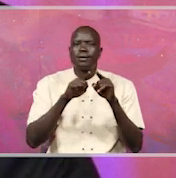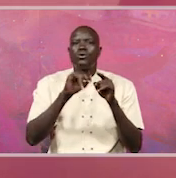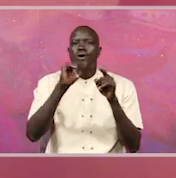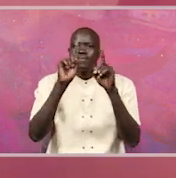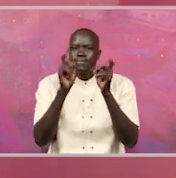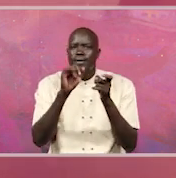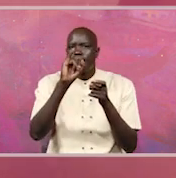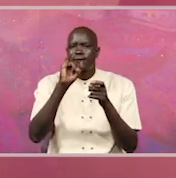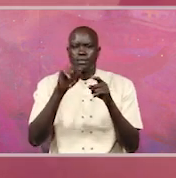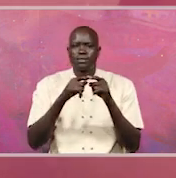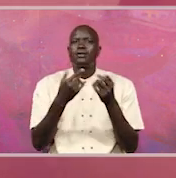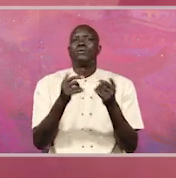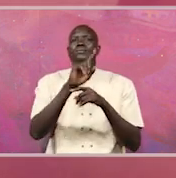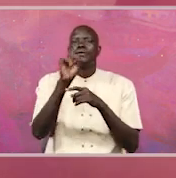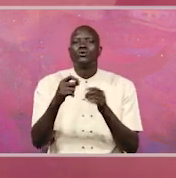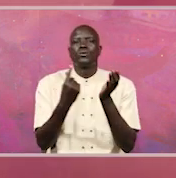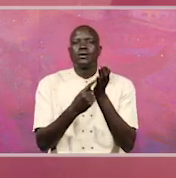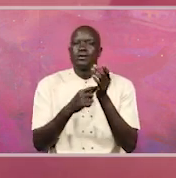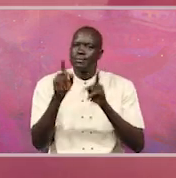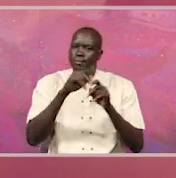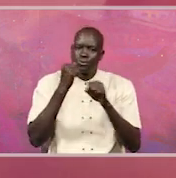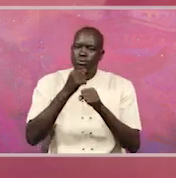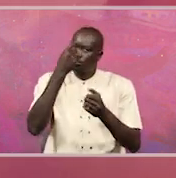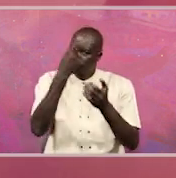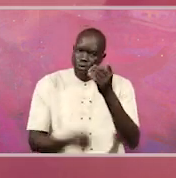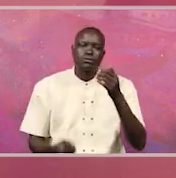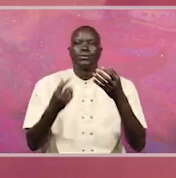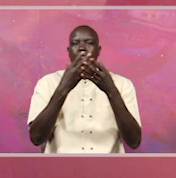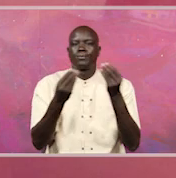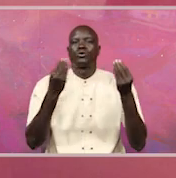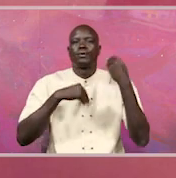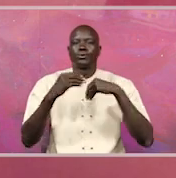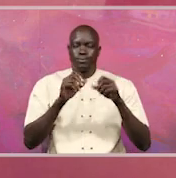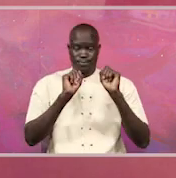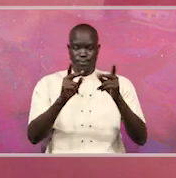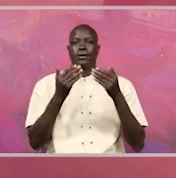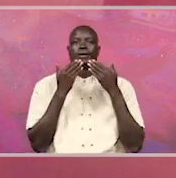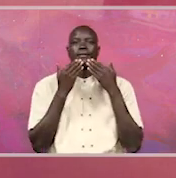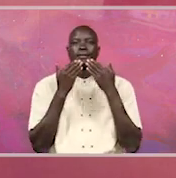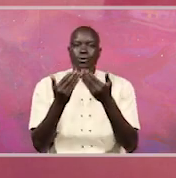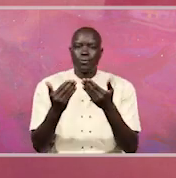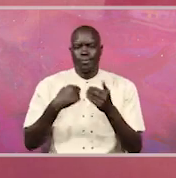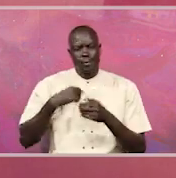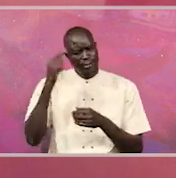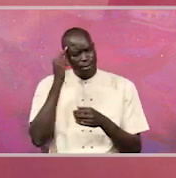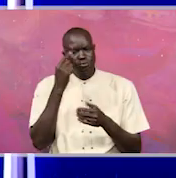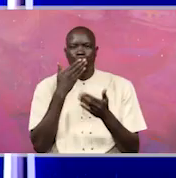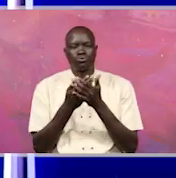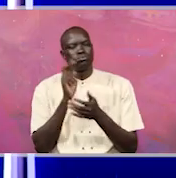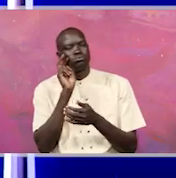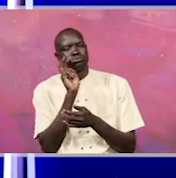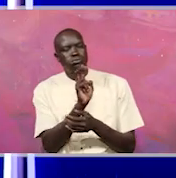in Uganda actually doing to help in this fight against corruption? All right, thank you very much. I think we need to look at